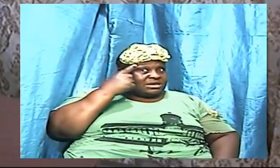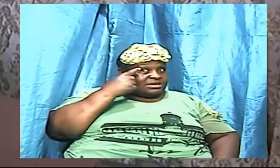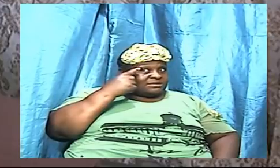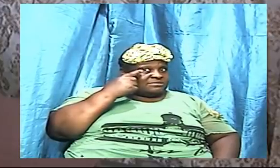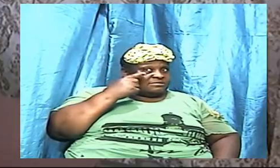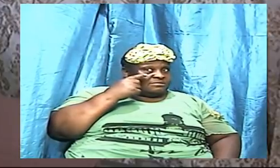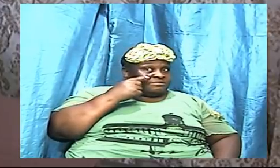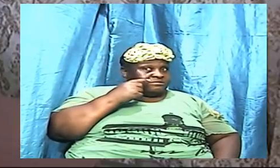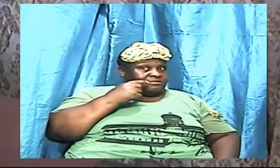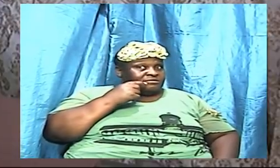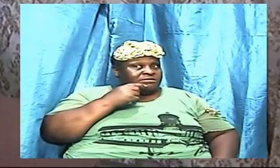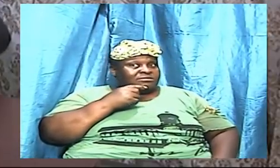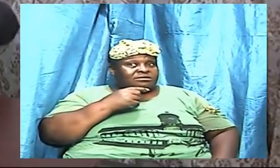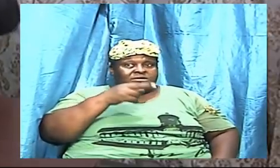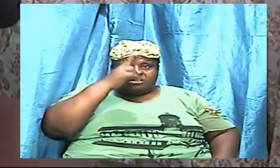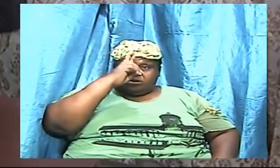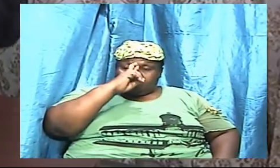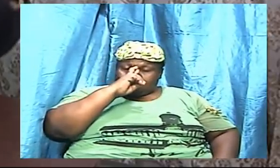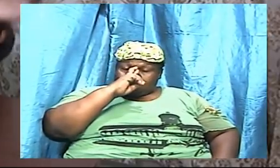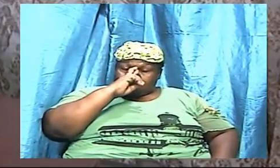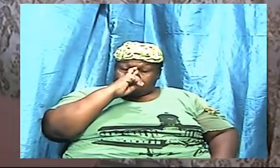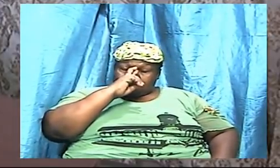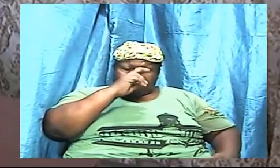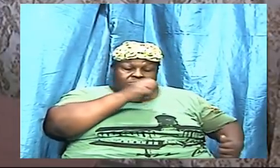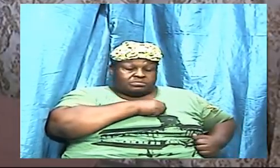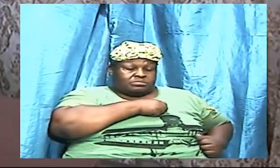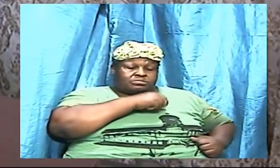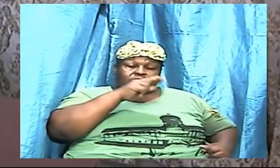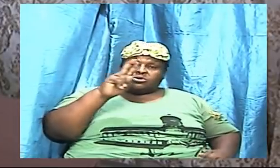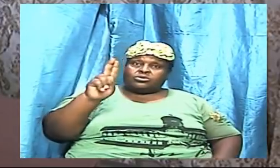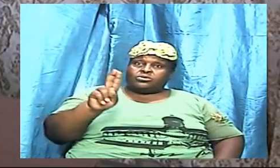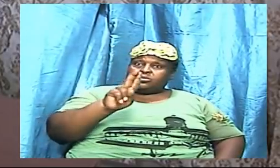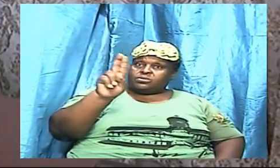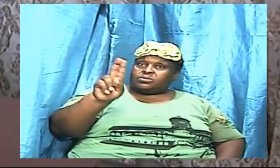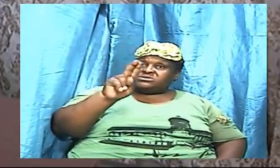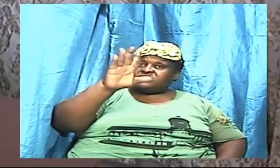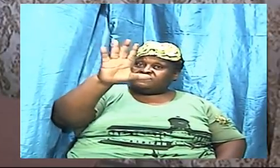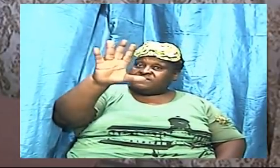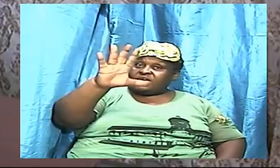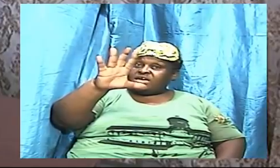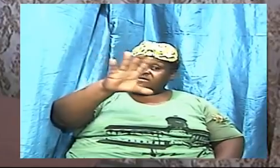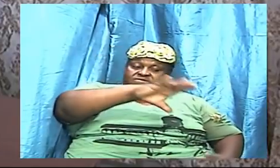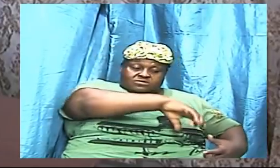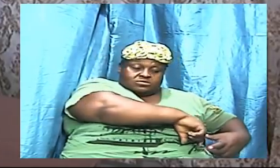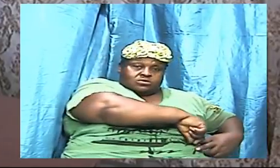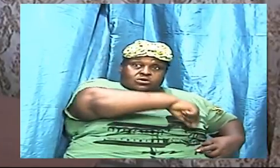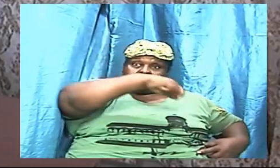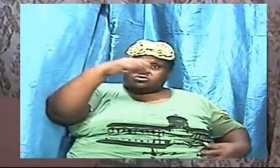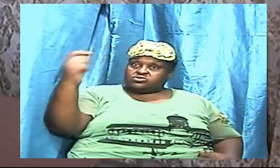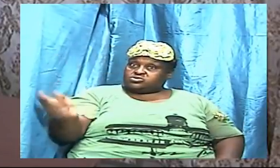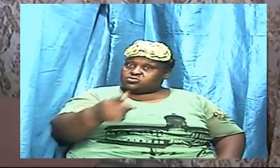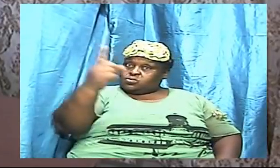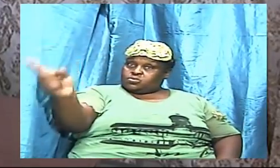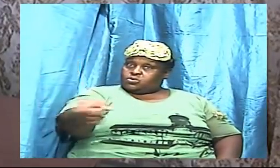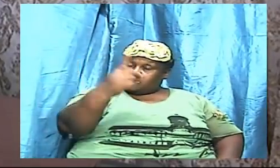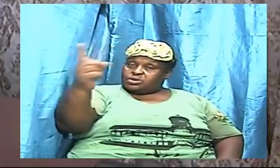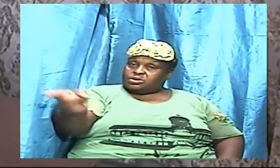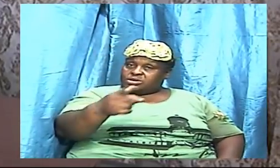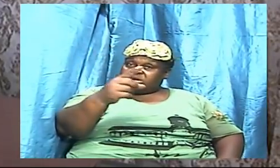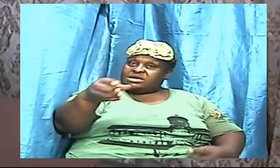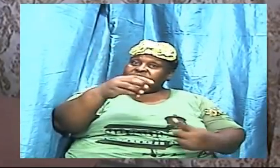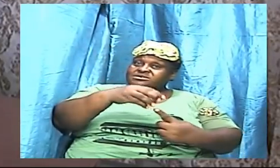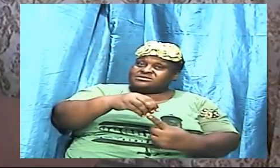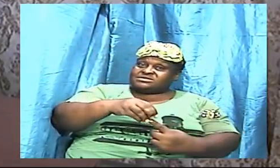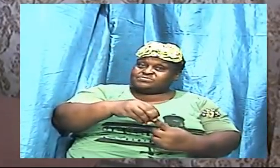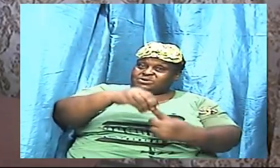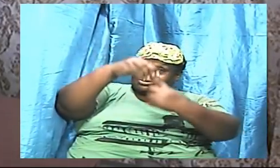swords that the Roman army used over time, that last one, that Makara sword with the